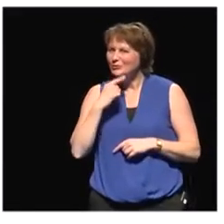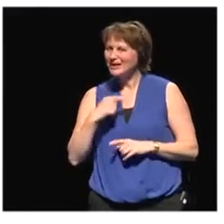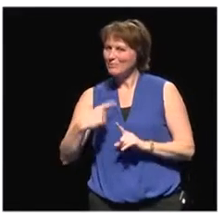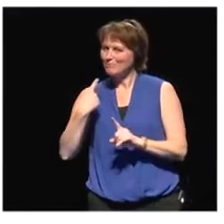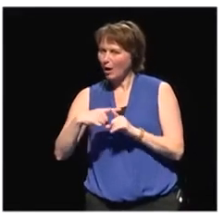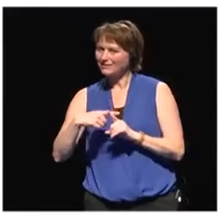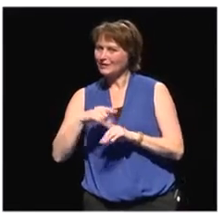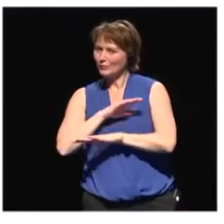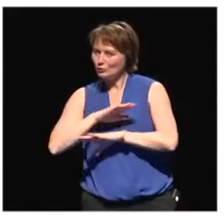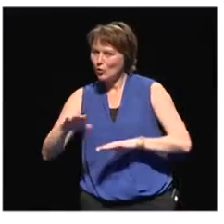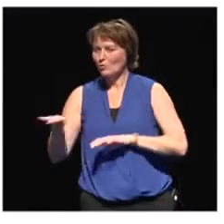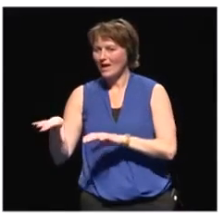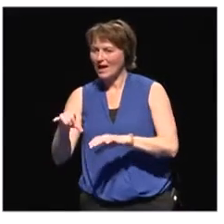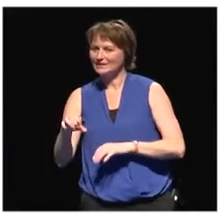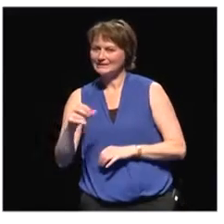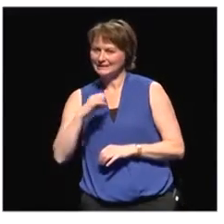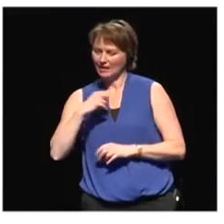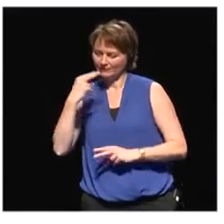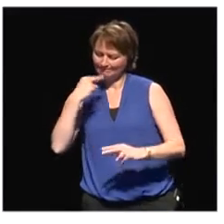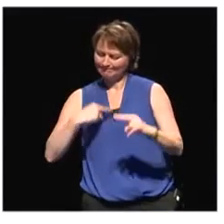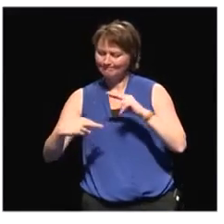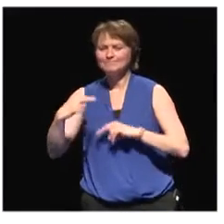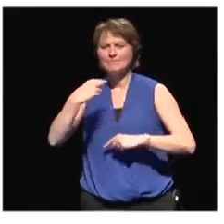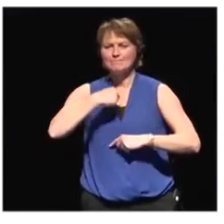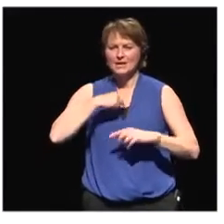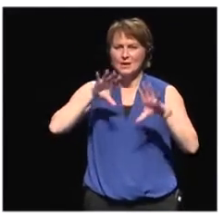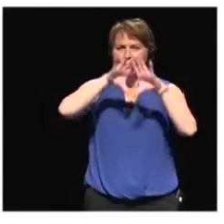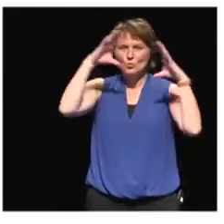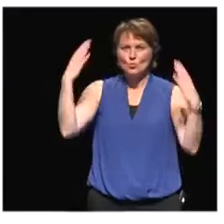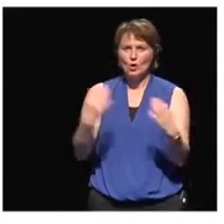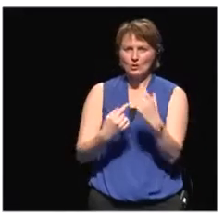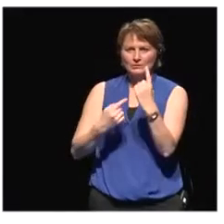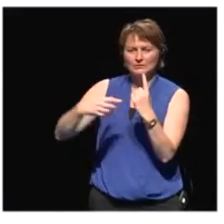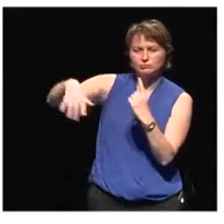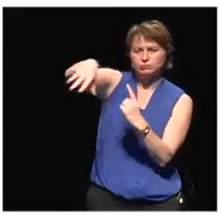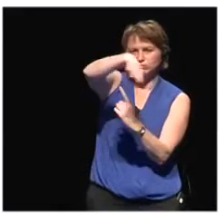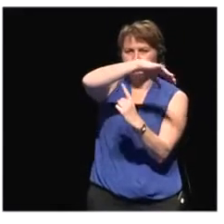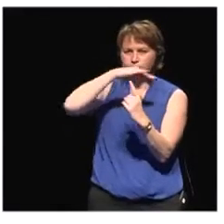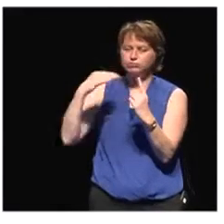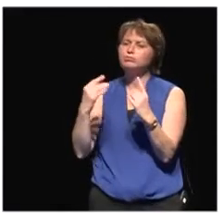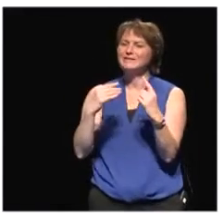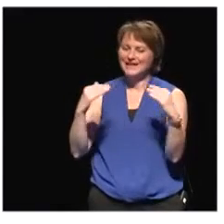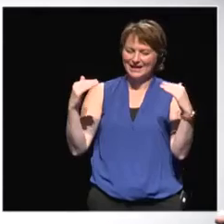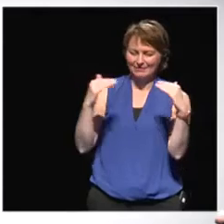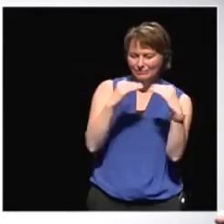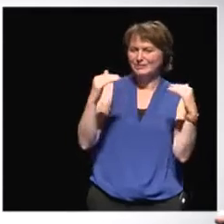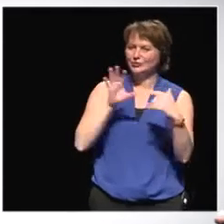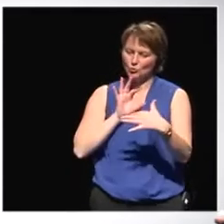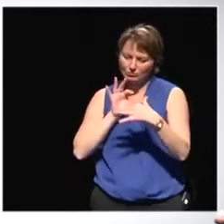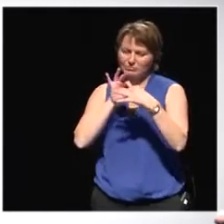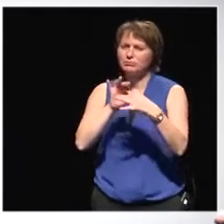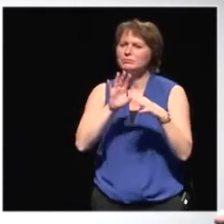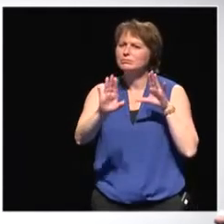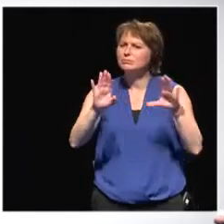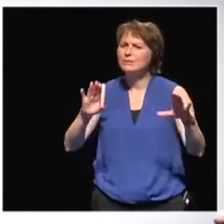looking at your position in this world, the relations and the inequalities in this world which link to your behaviour, and also